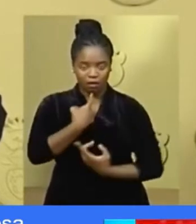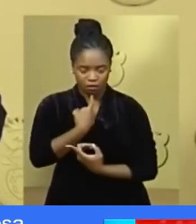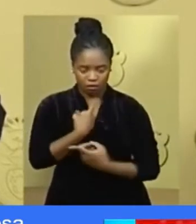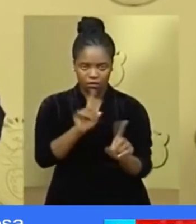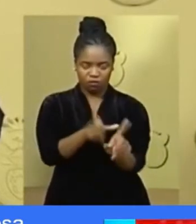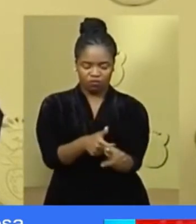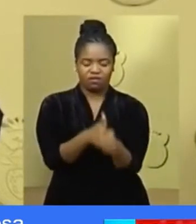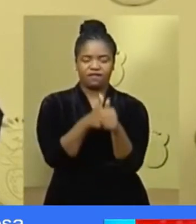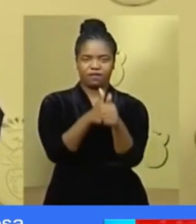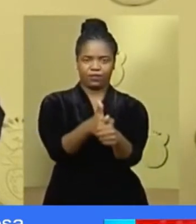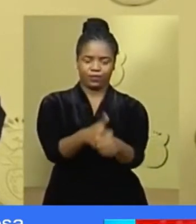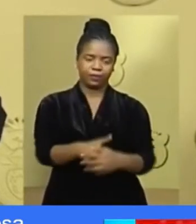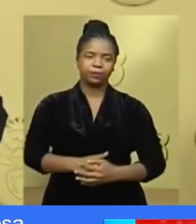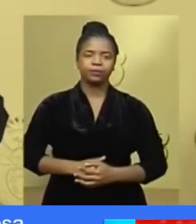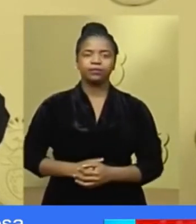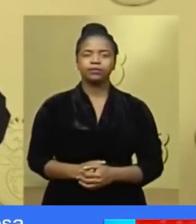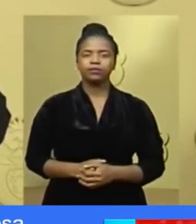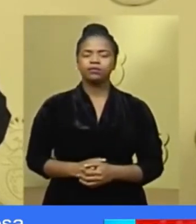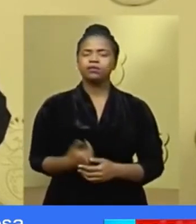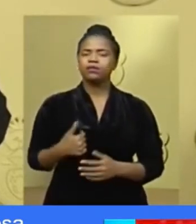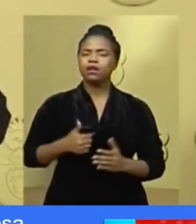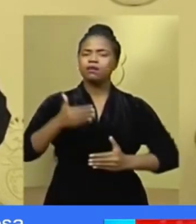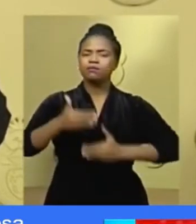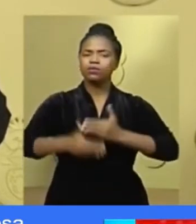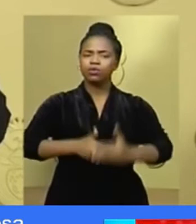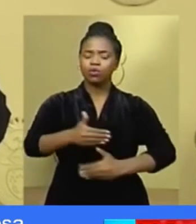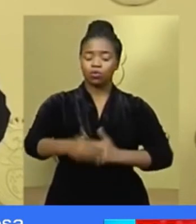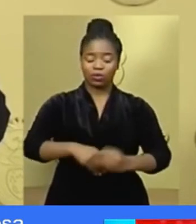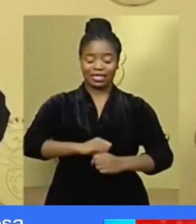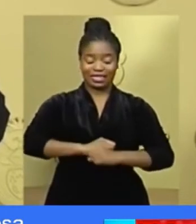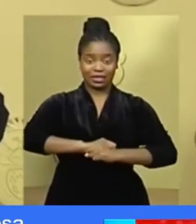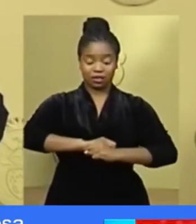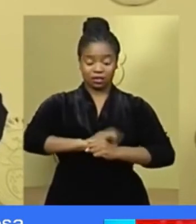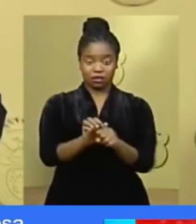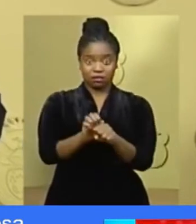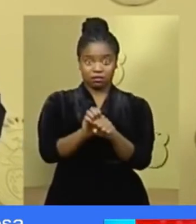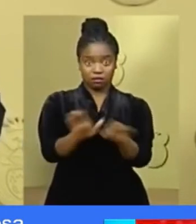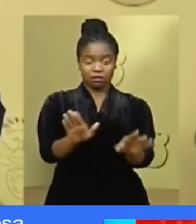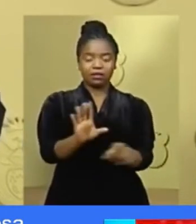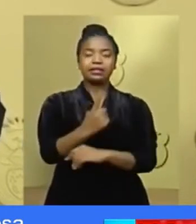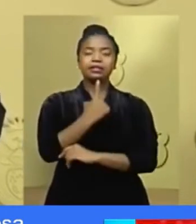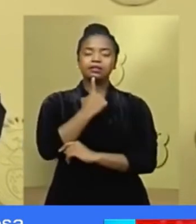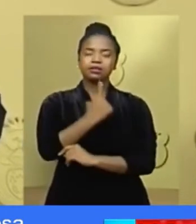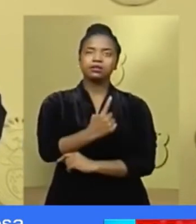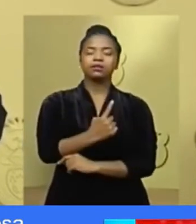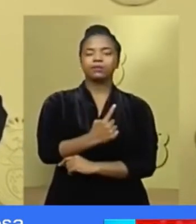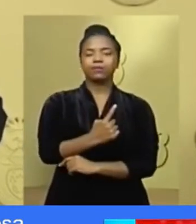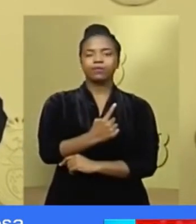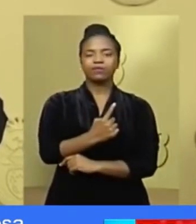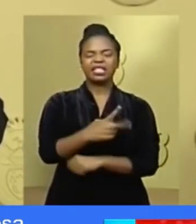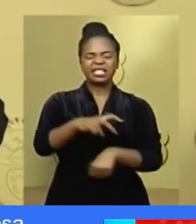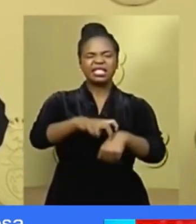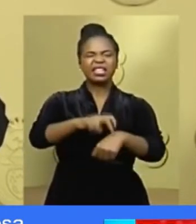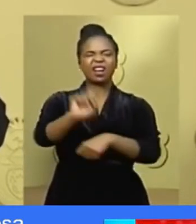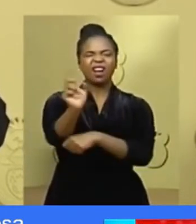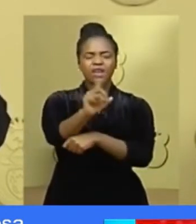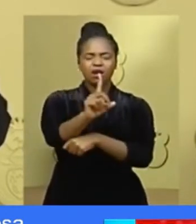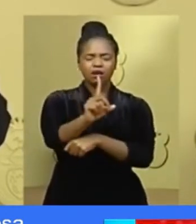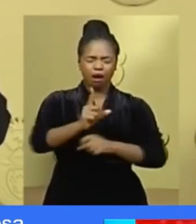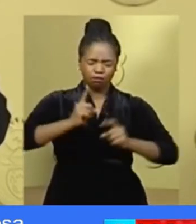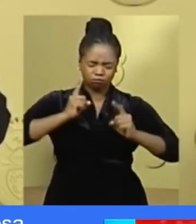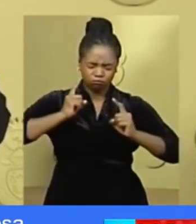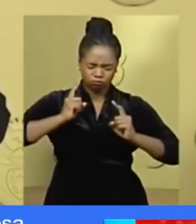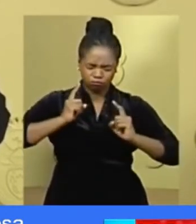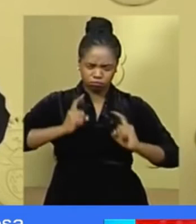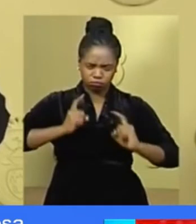Our analysis of the progress of the epidemic informs us that we need to urgently